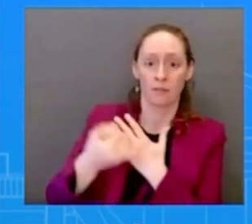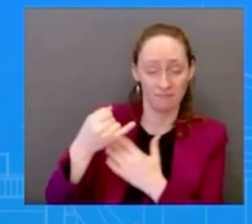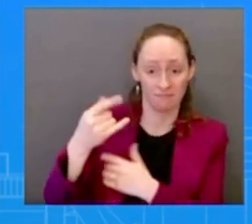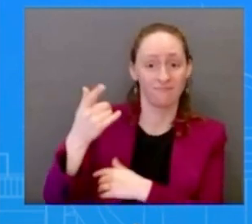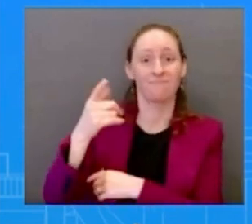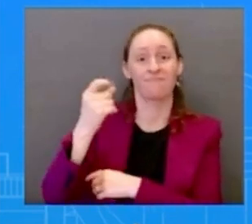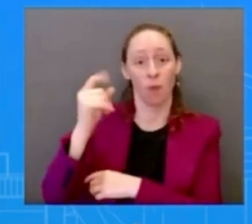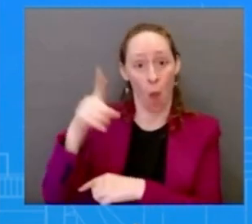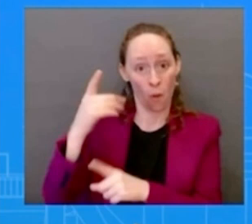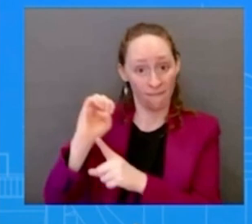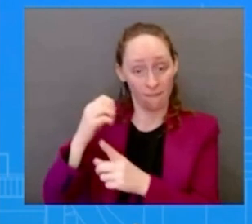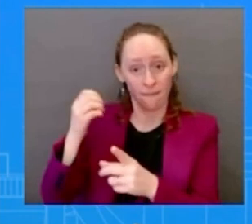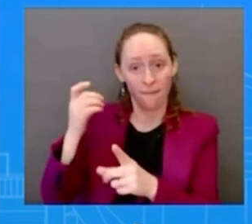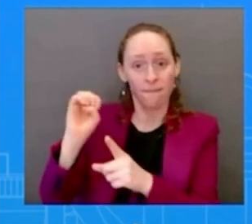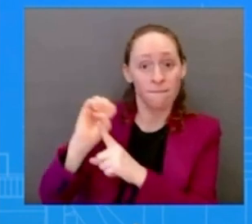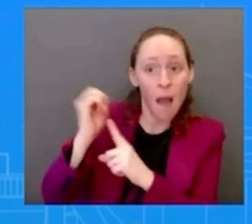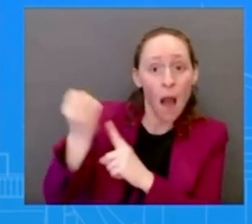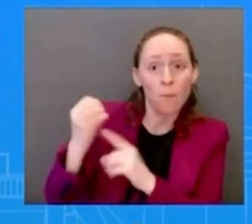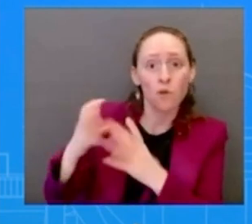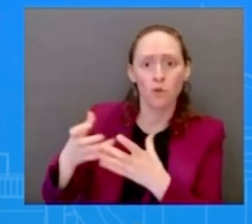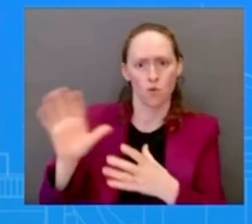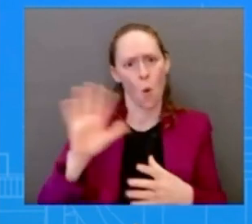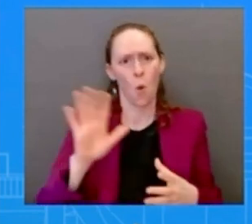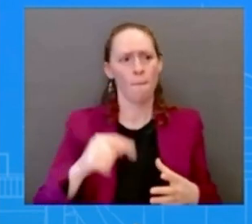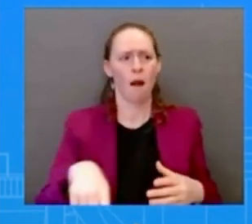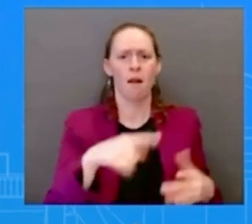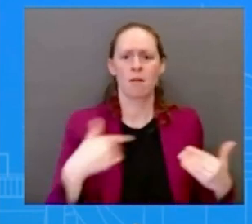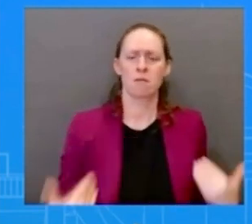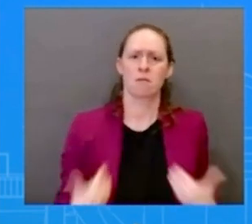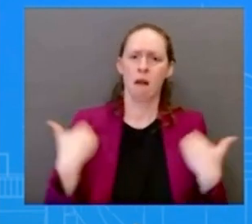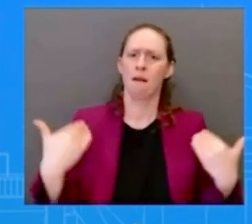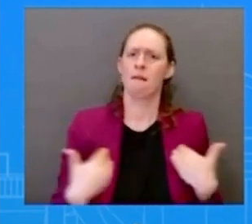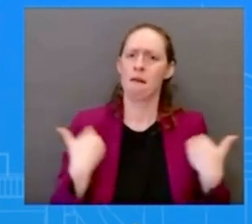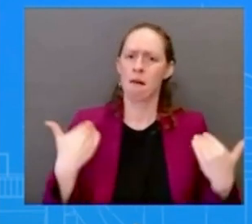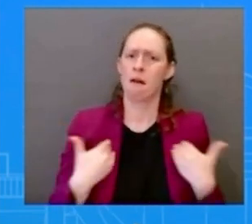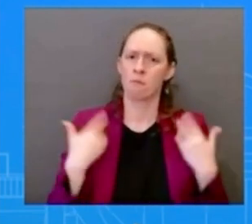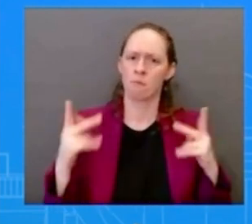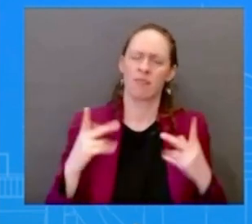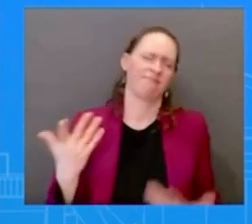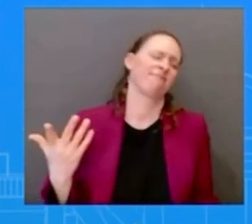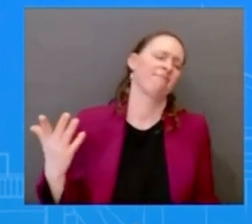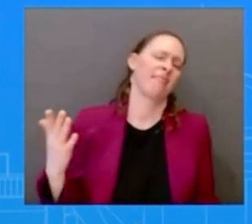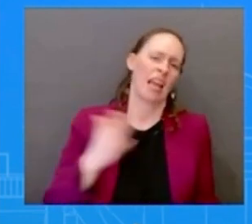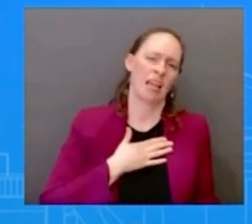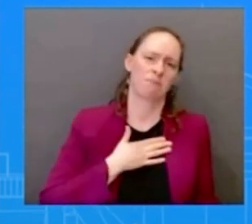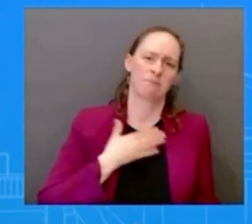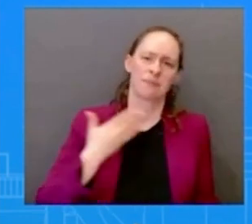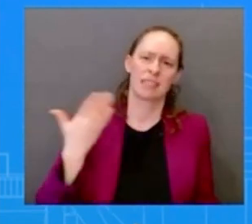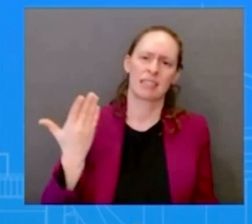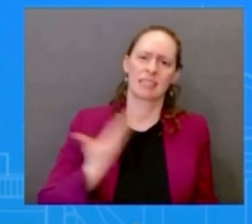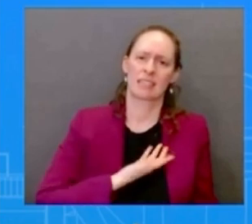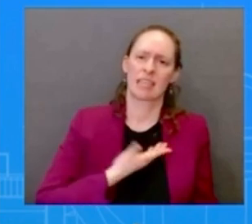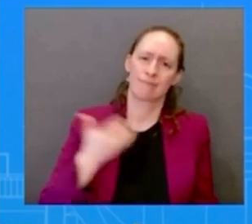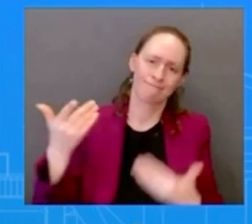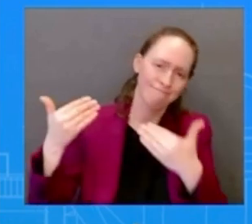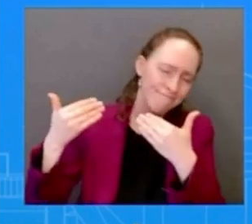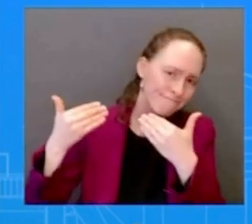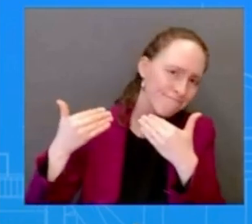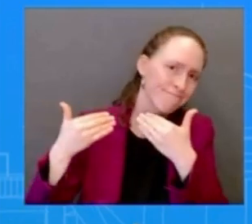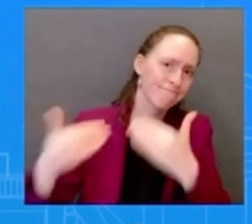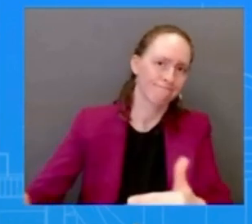an oil drilling venture in alaska what is his message to those young voters who feel like this is a betrayal